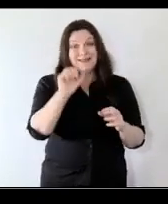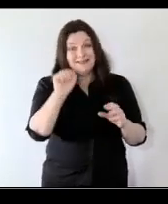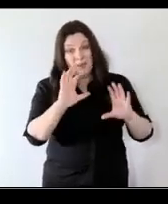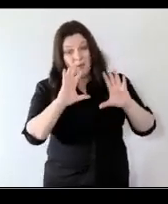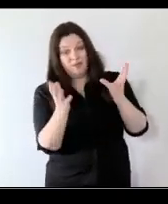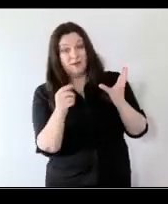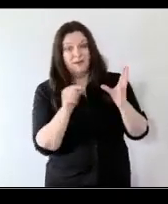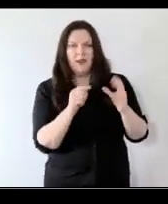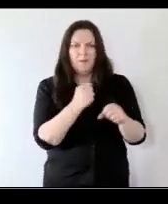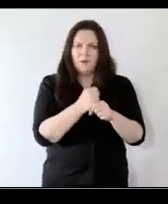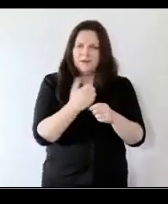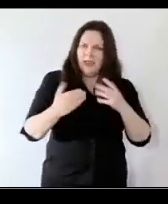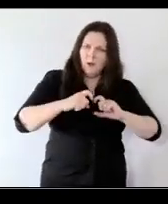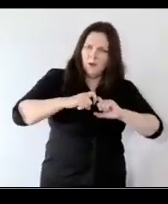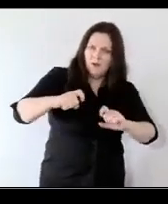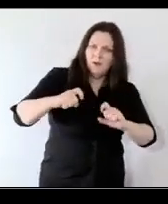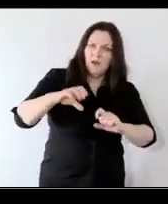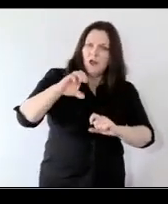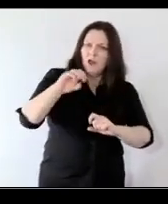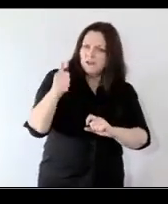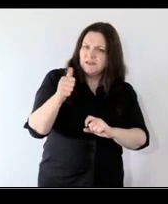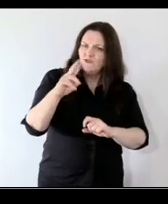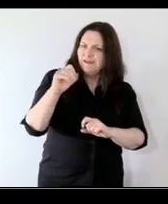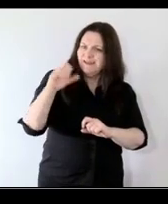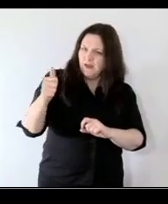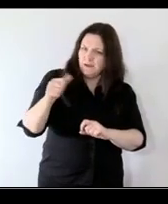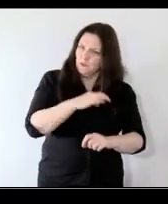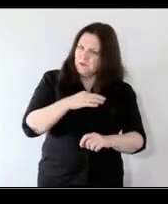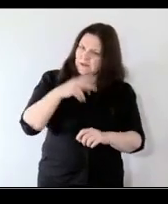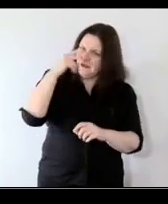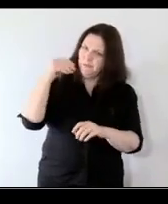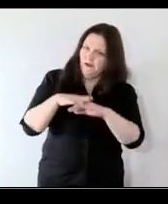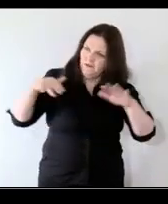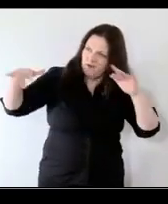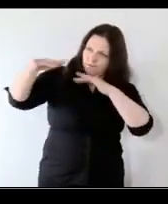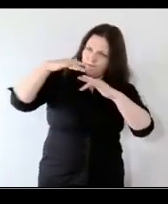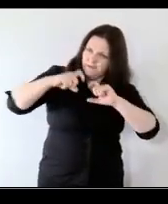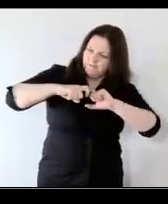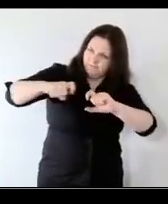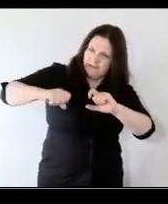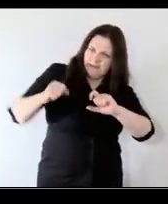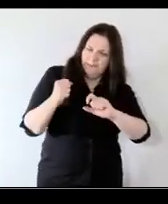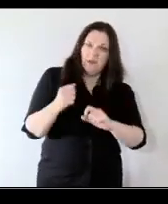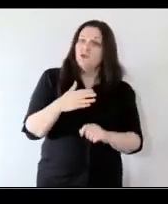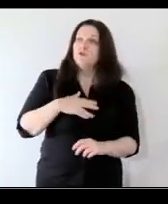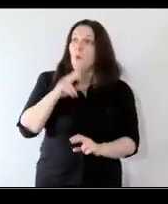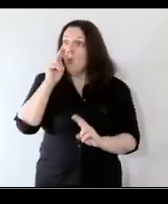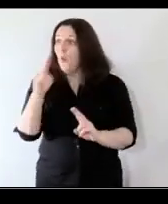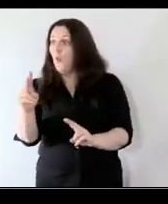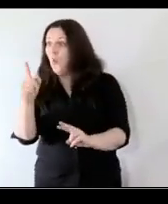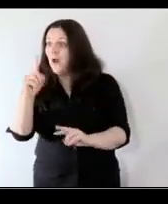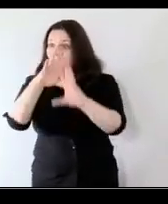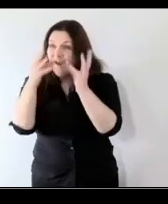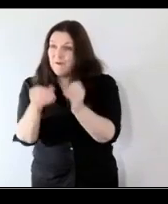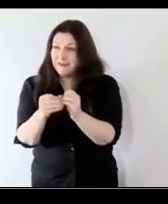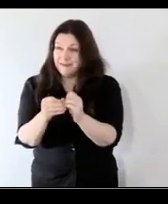that are getting things right around sustainability costa rica is a notable example so it's not so much that we would look to one place and see everything happening